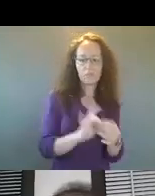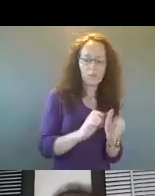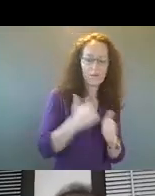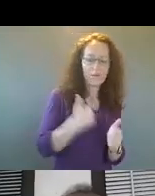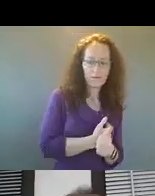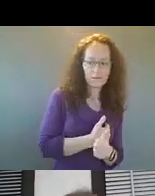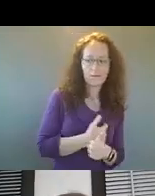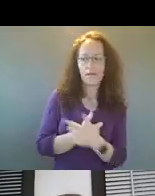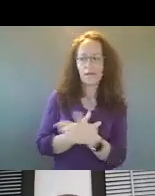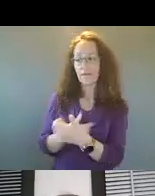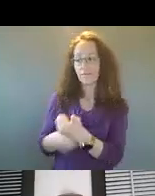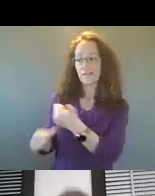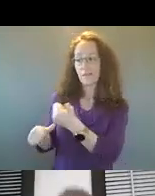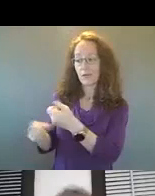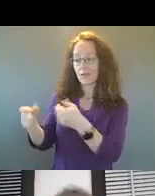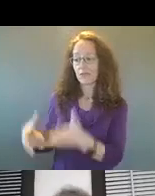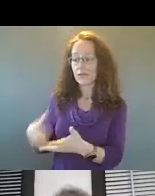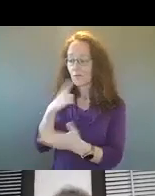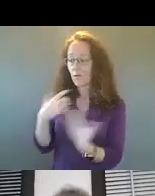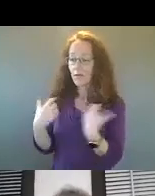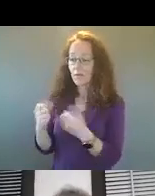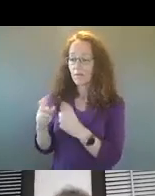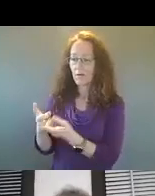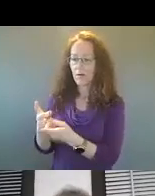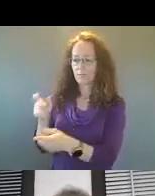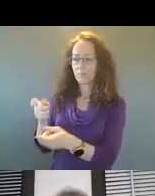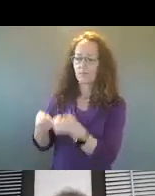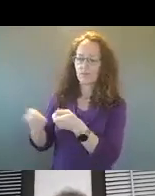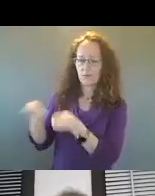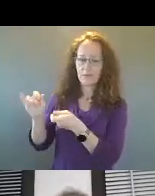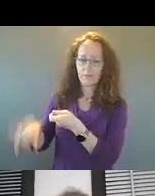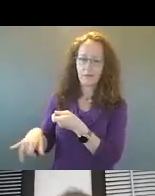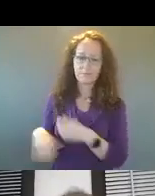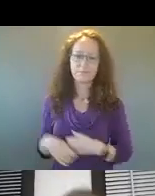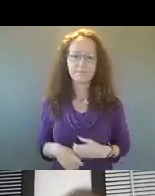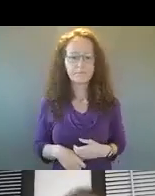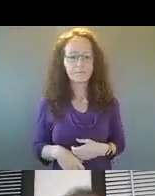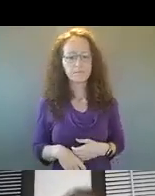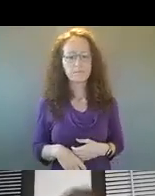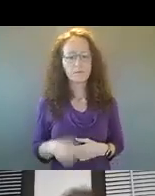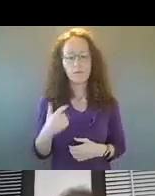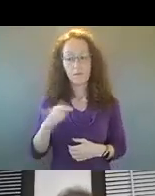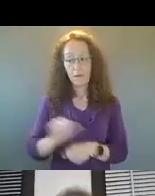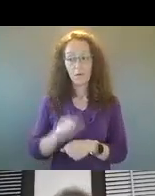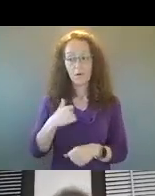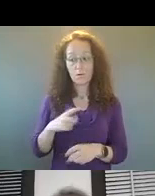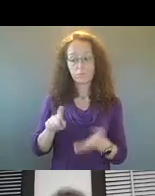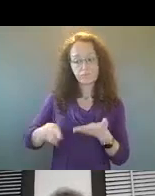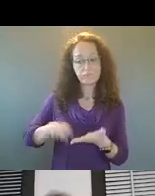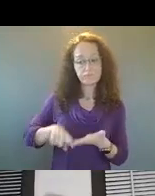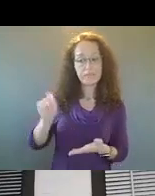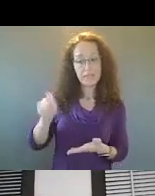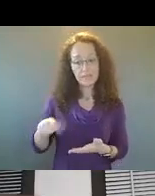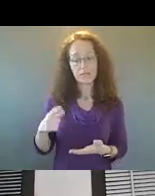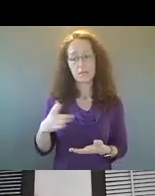Department, Noya Woodridge. So, the work is definitely something that we're evaluating and think is very important, but we do believe it